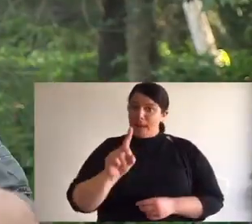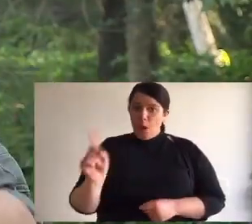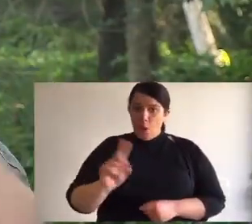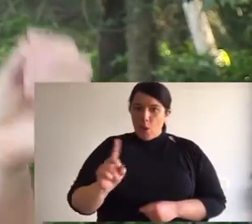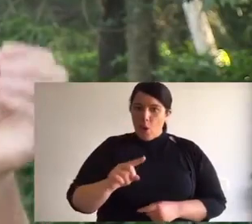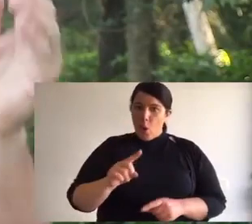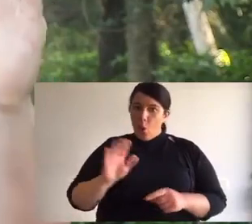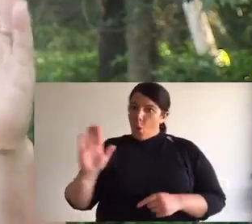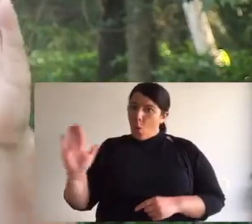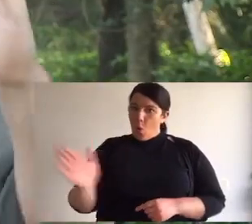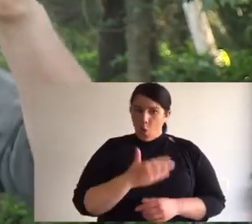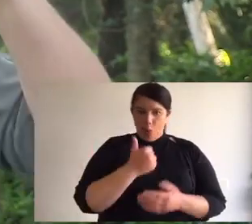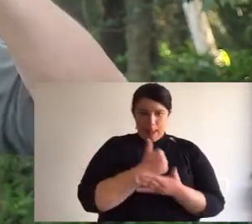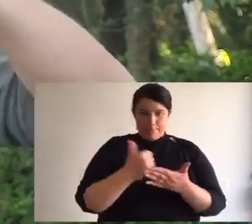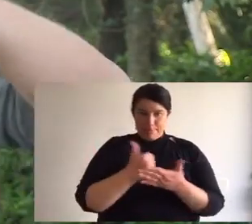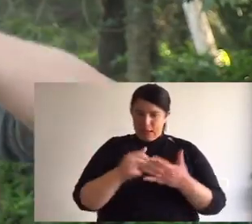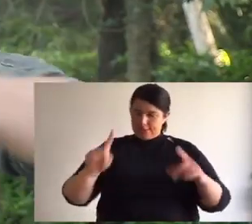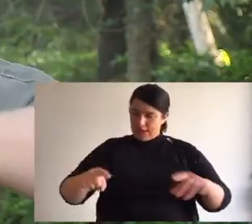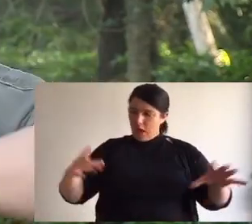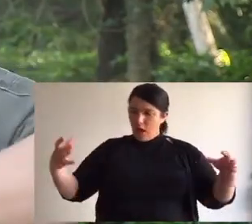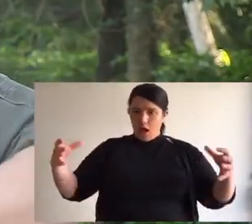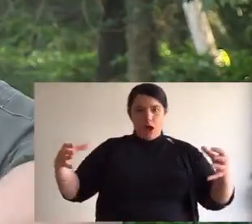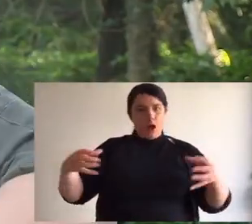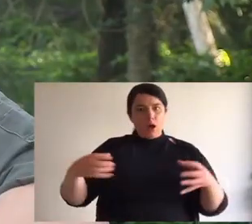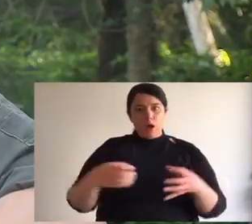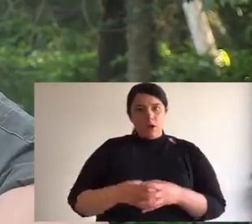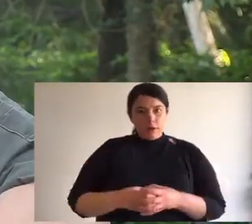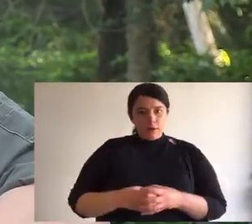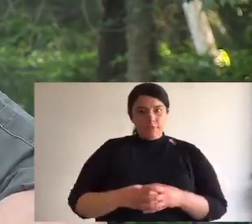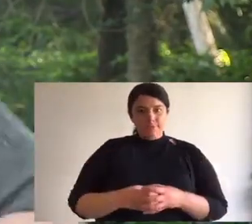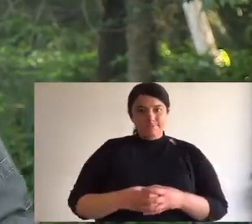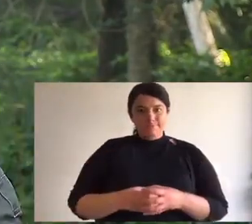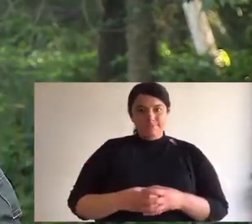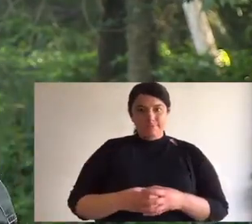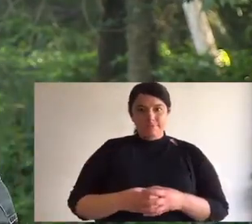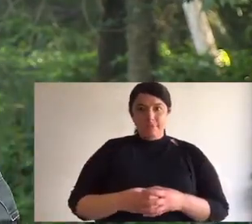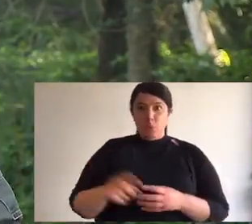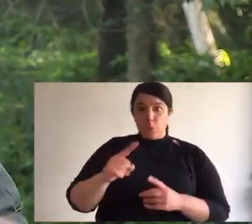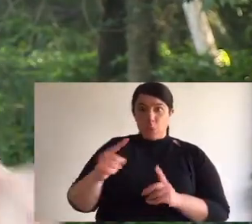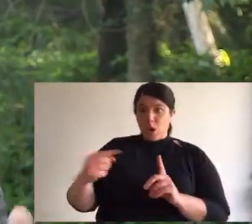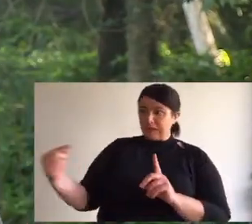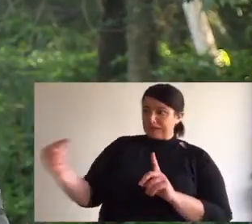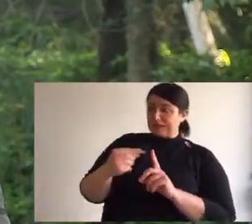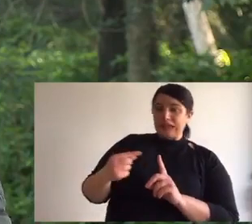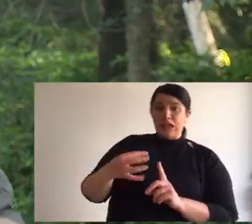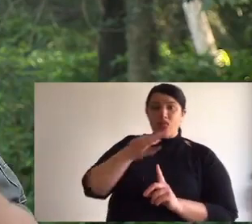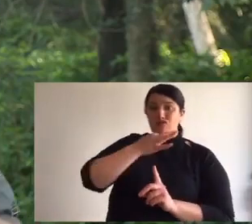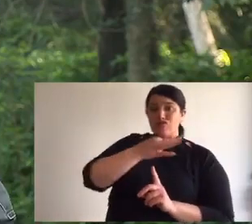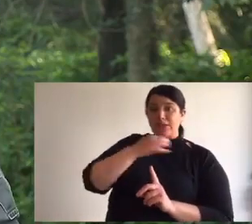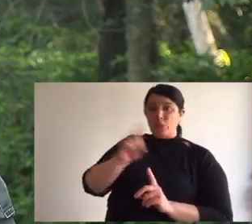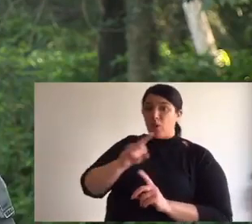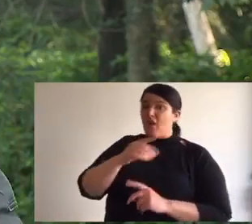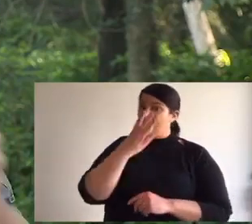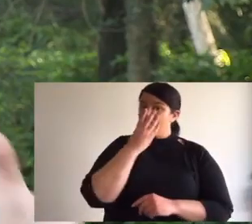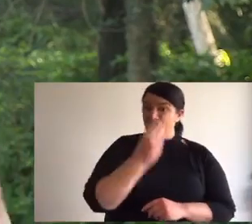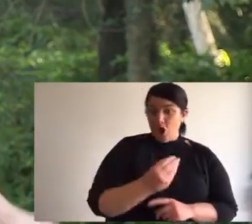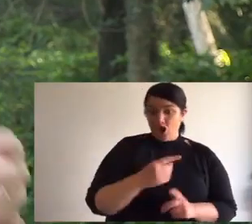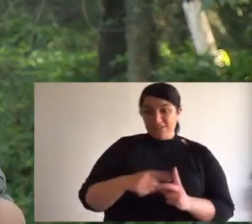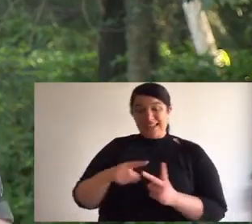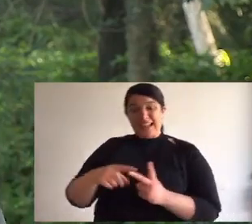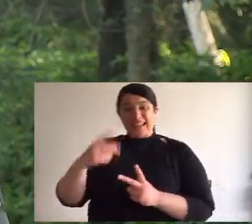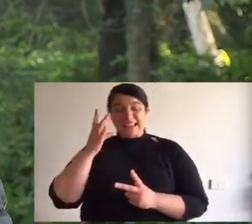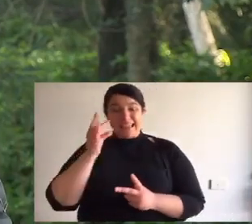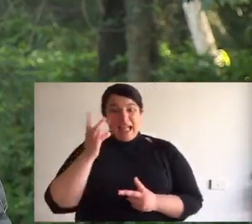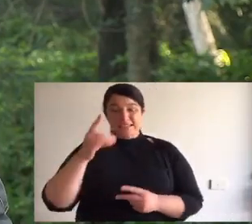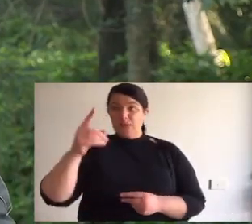the common trend is that all populations are declining and their threats are quite broad. So the introduction of the feral